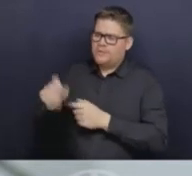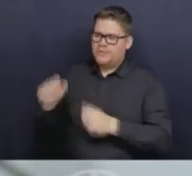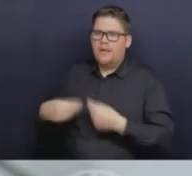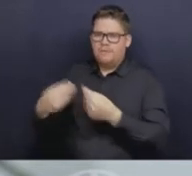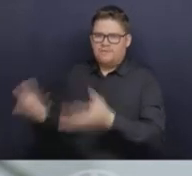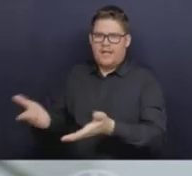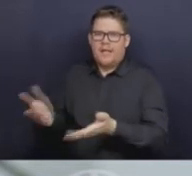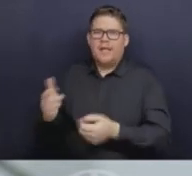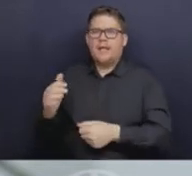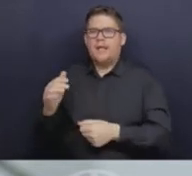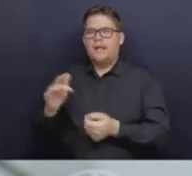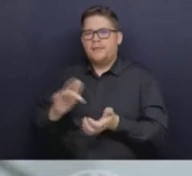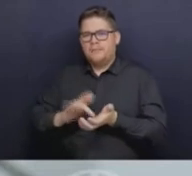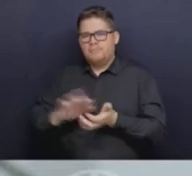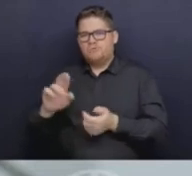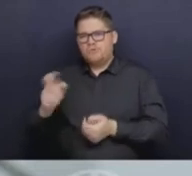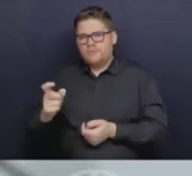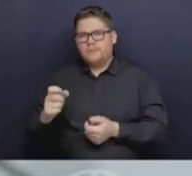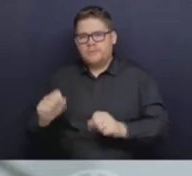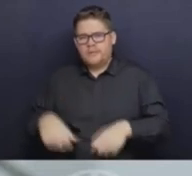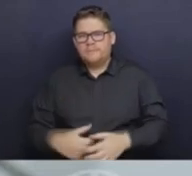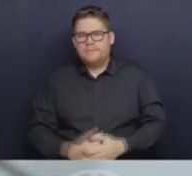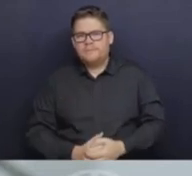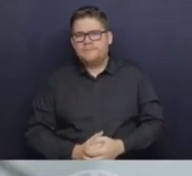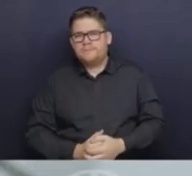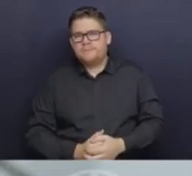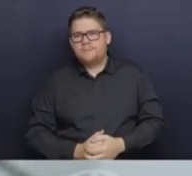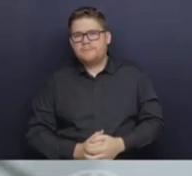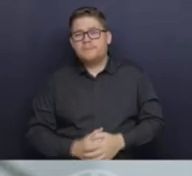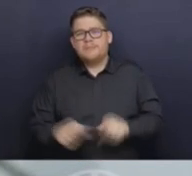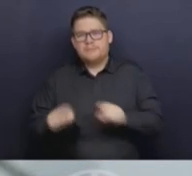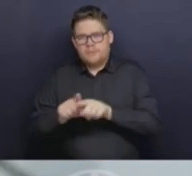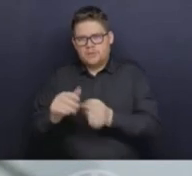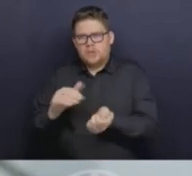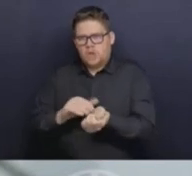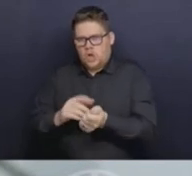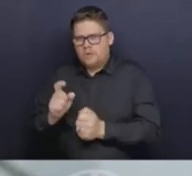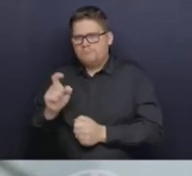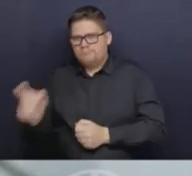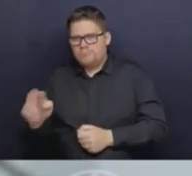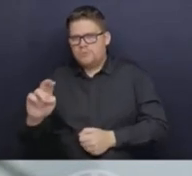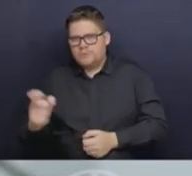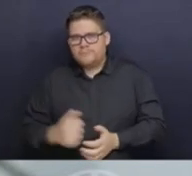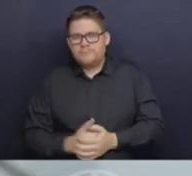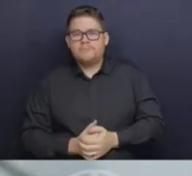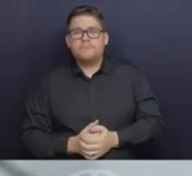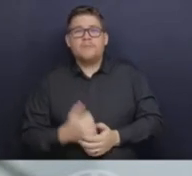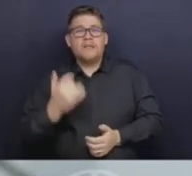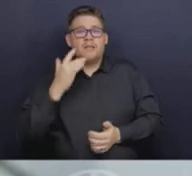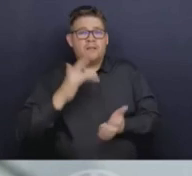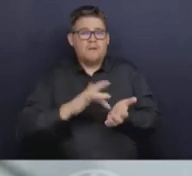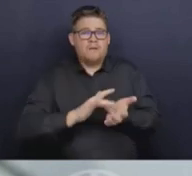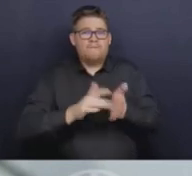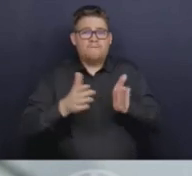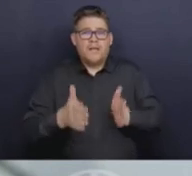to help people who don't have a primary care practitioner have access to the medication as well.